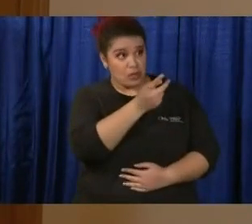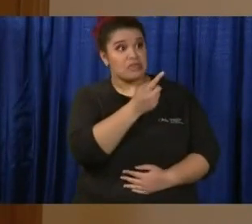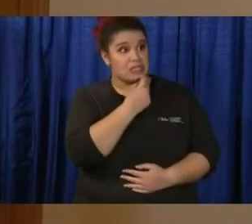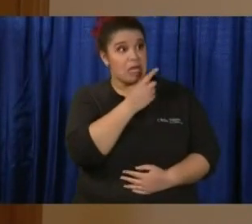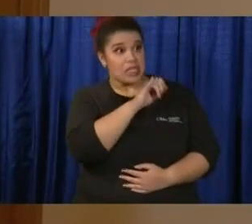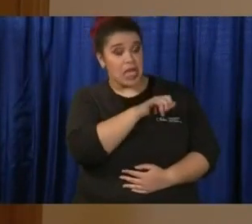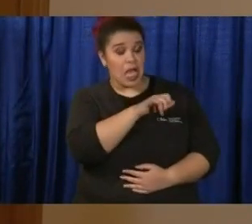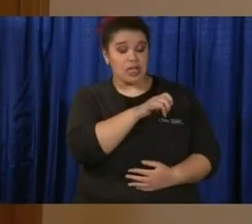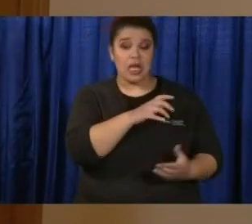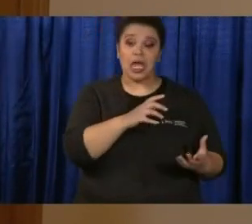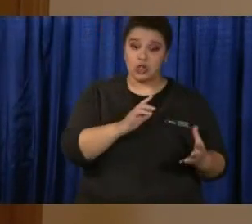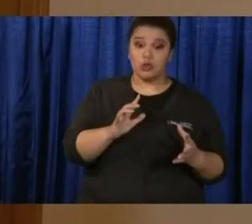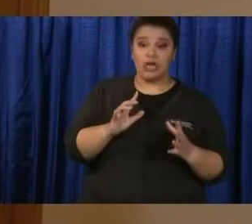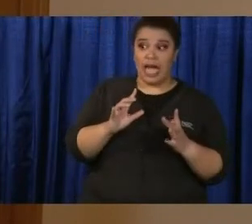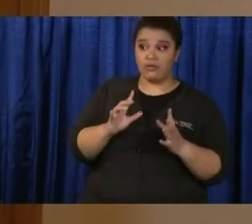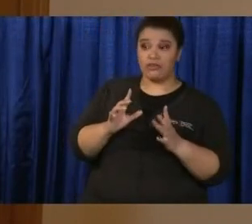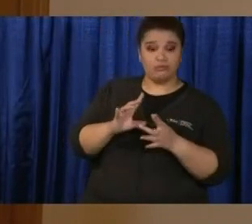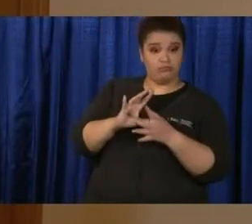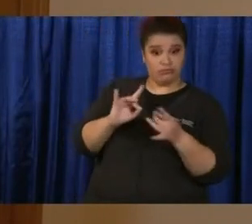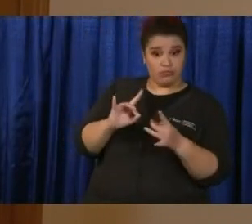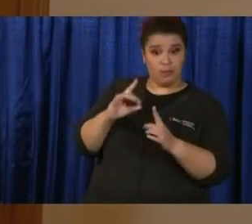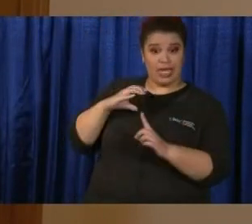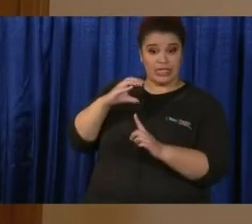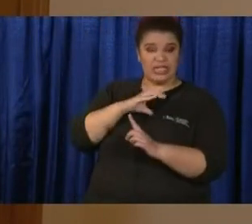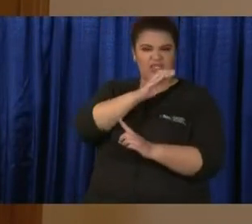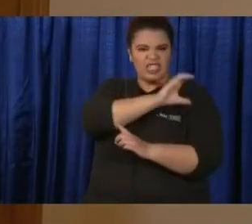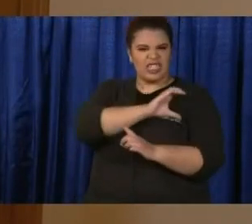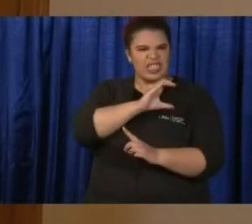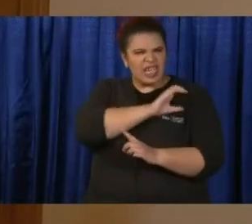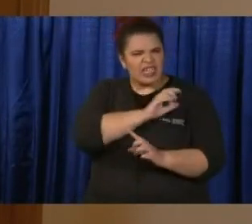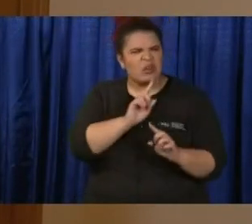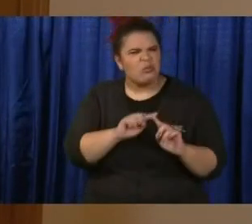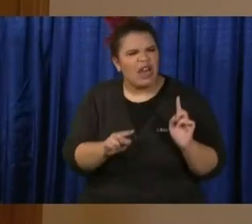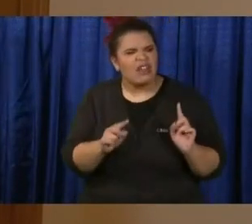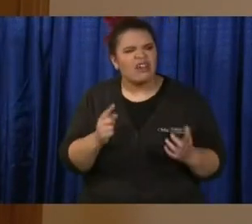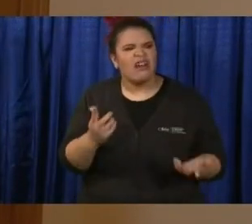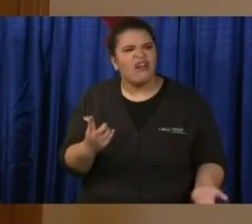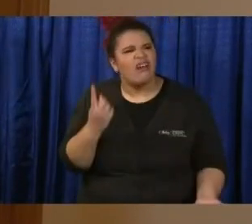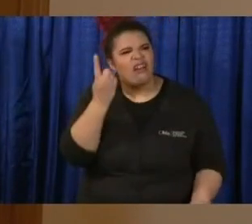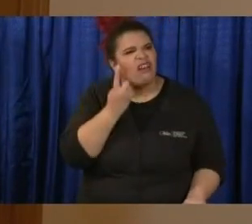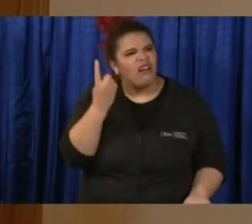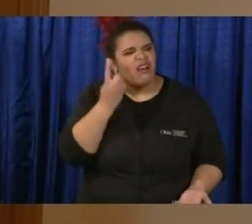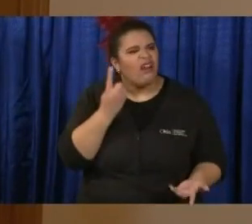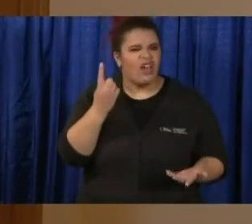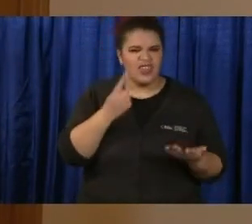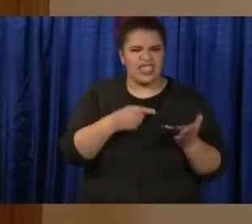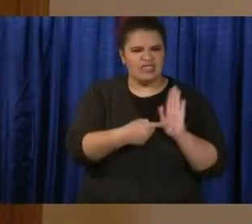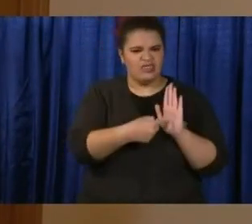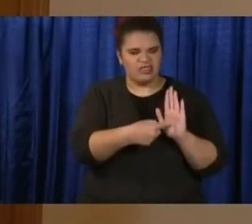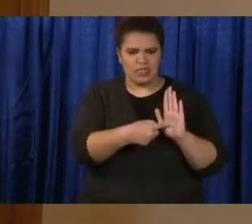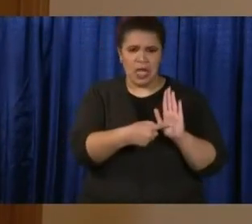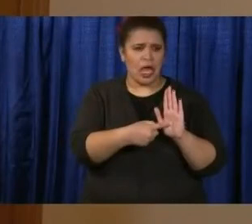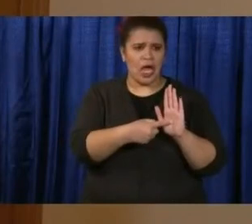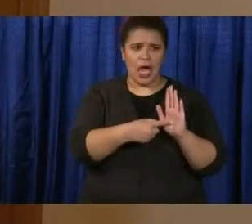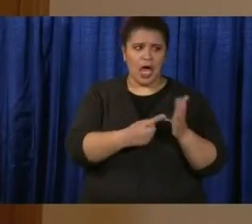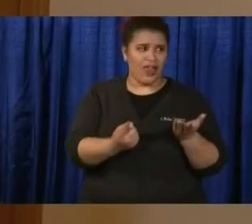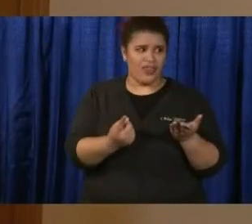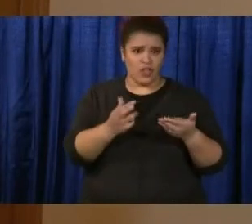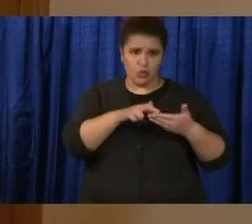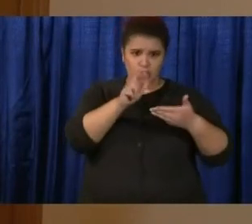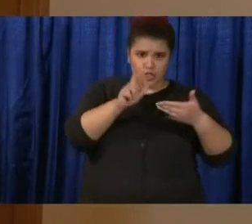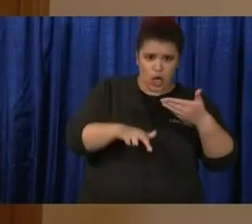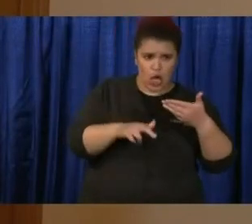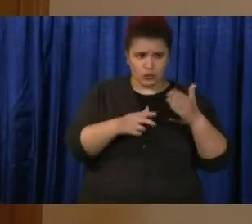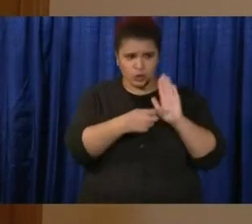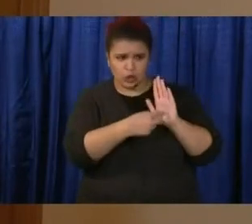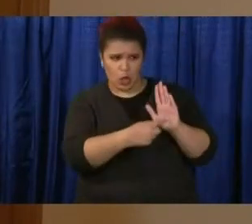Cleveland Clinic. So why is there just this discrepancy, and do you believe this is going to last into summer? And, you know,